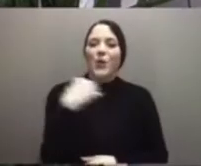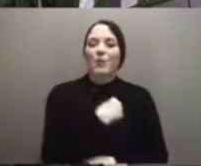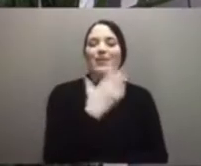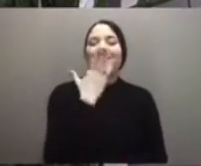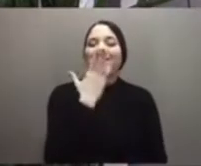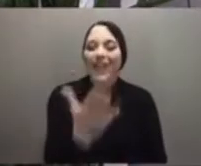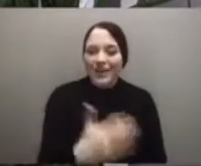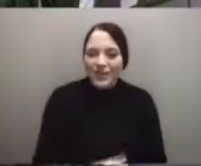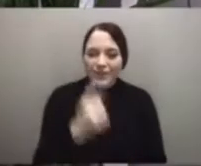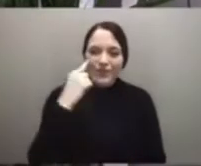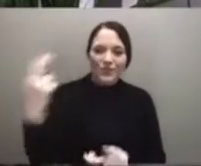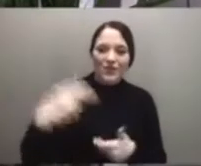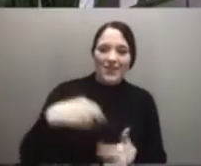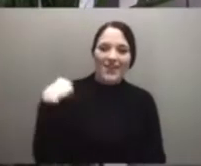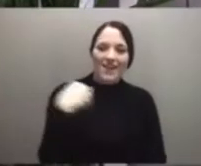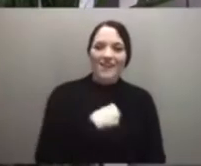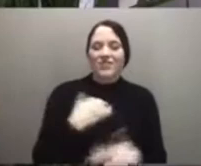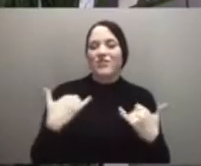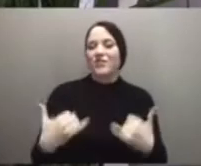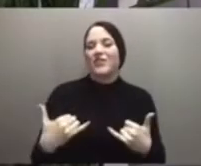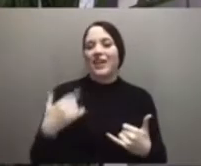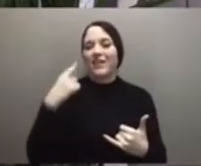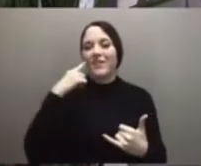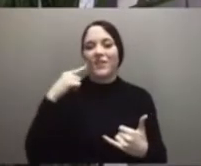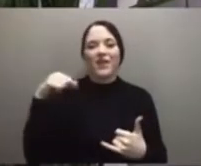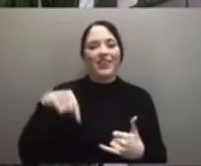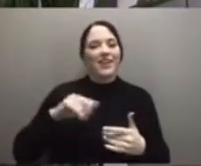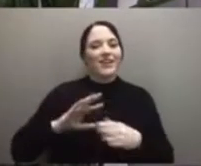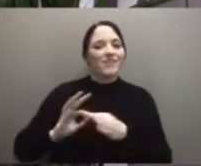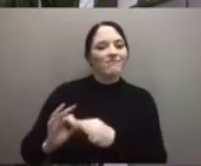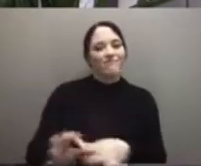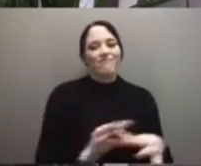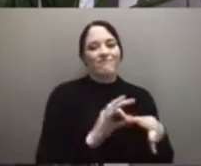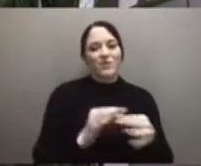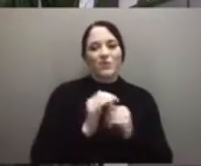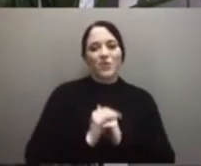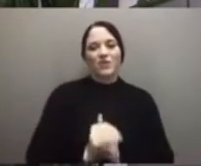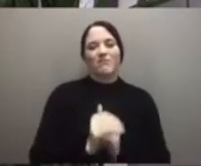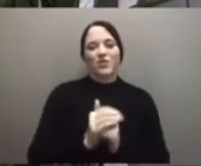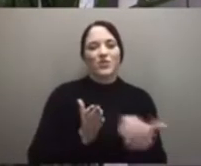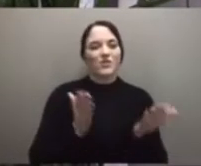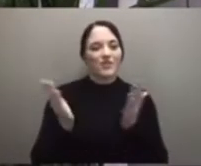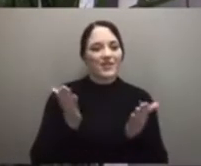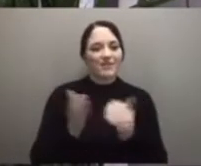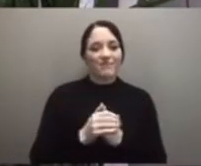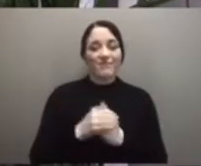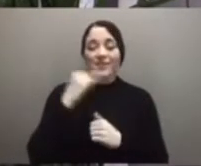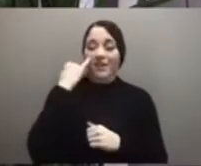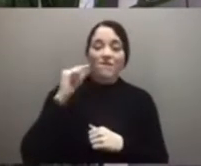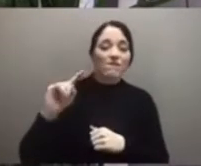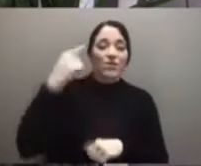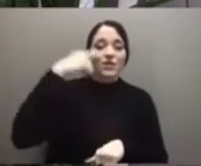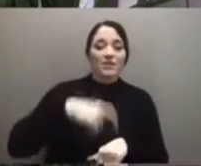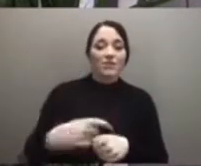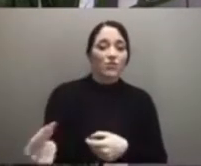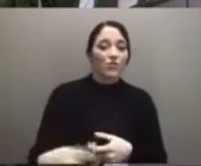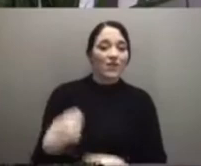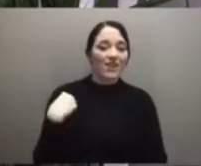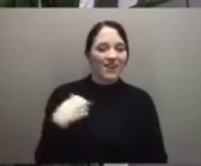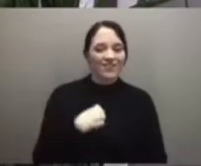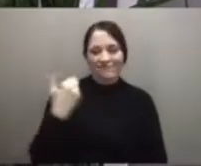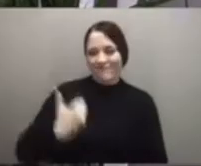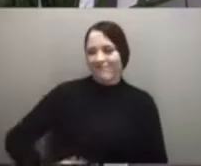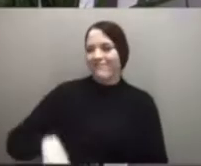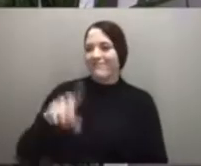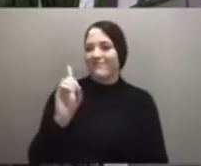us today in this encircling worship service. If this is your first time to worship with us, my name is Duane, the senior pastor.